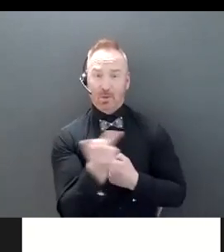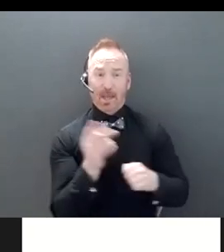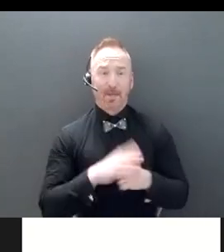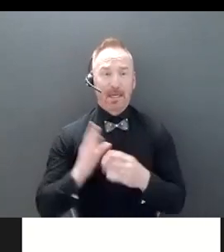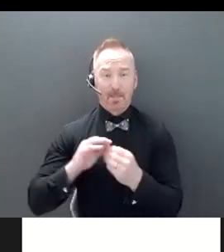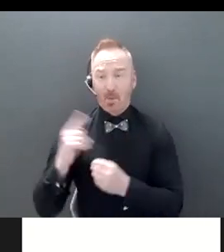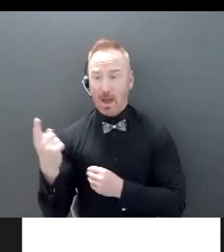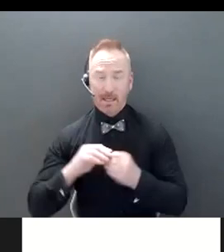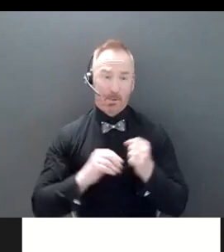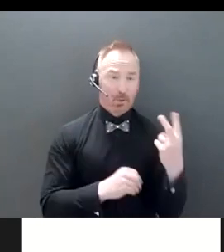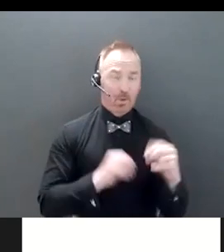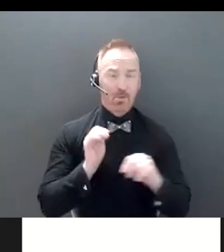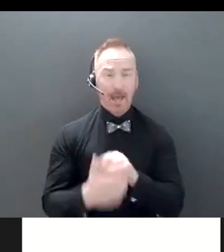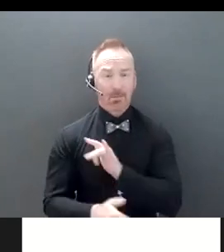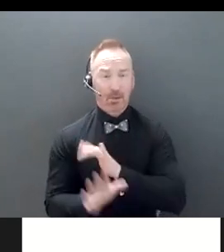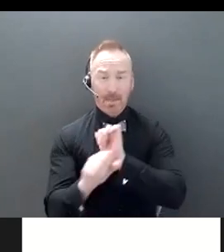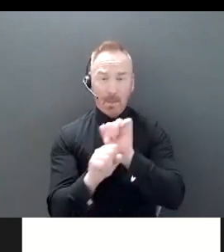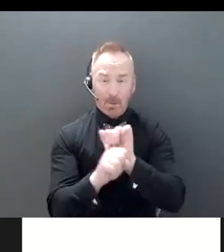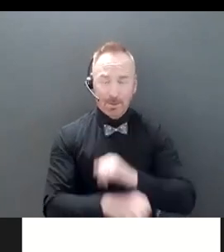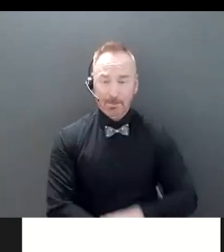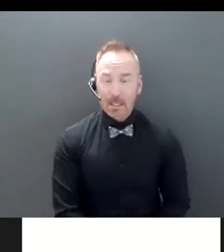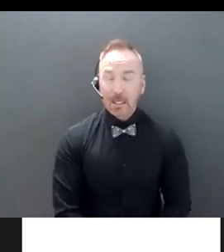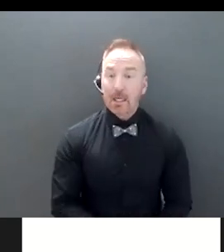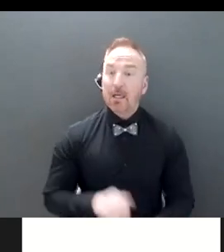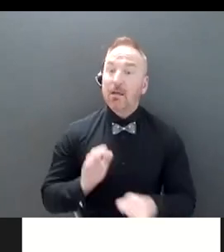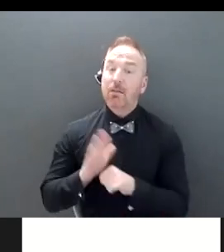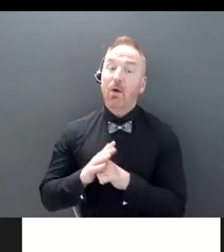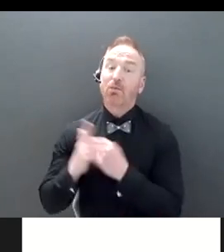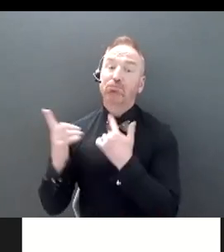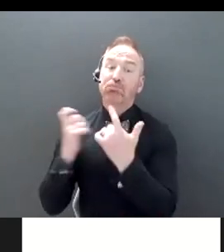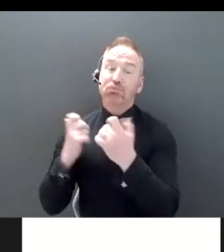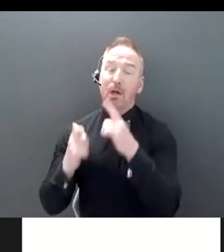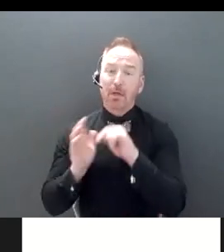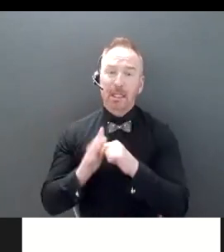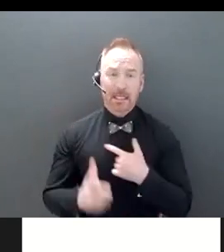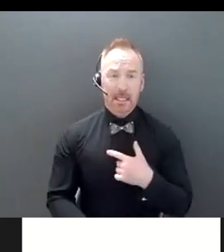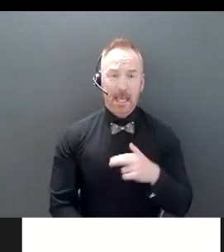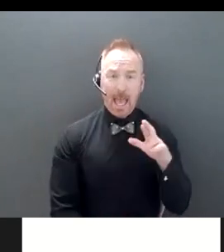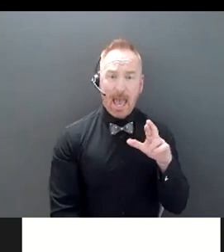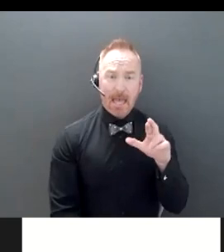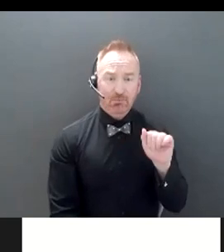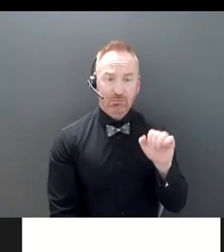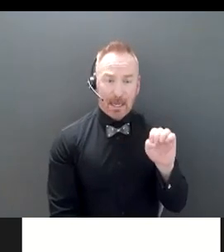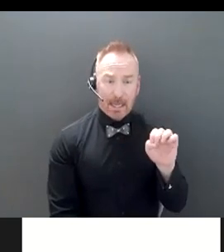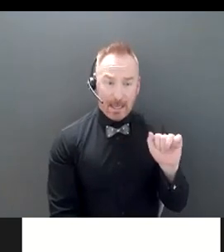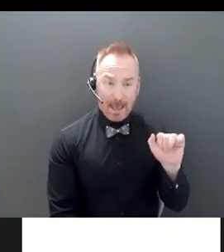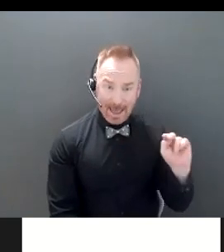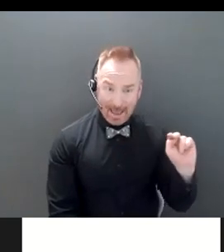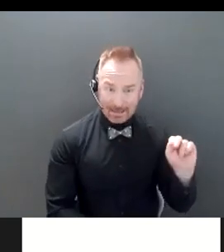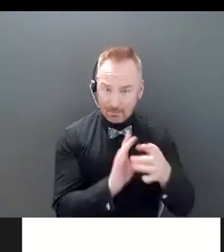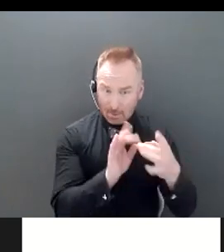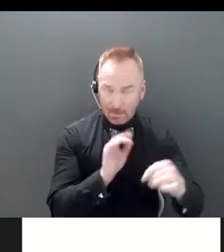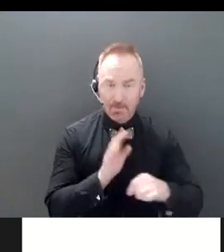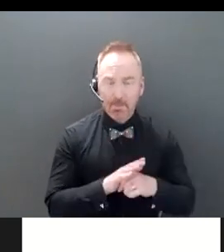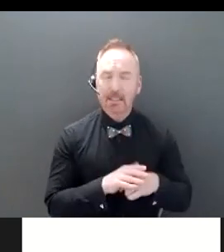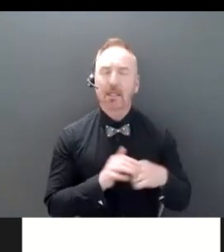two for the amazing work they do with us. So a lot of questions as Rianne had let us know. First and foremost, people are talking about how do we start